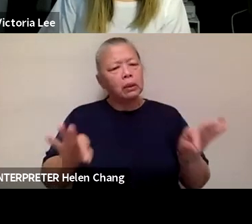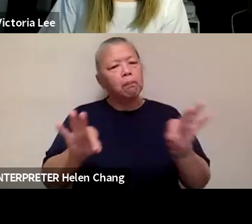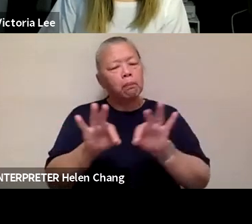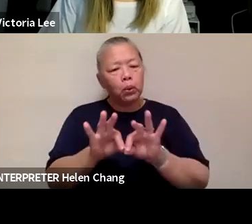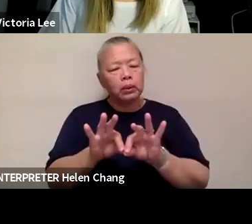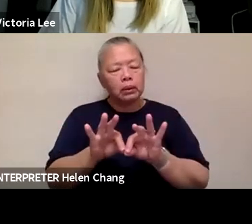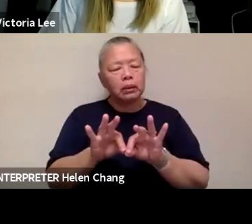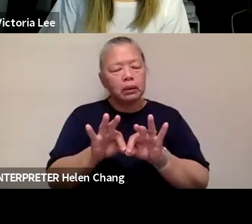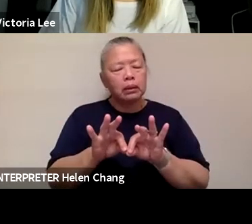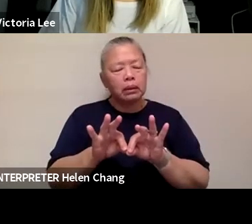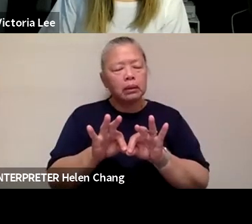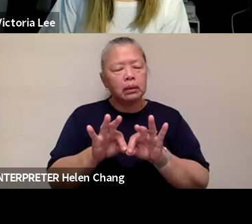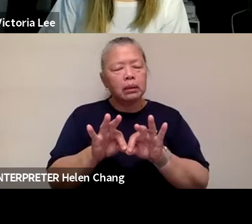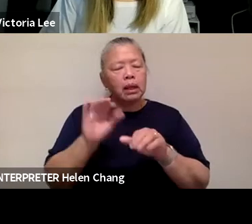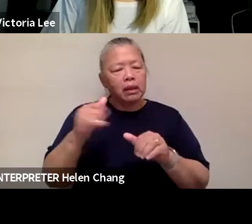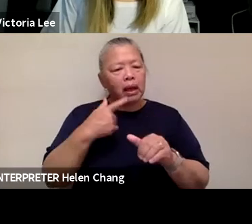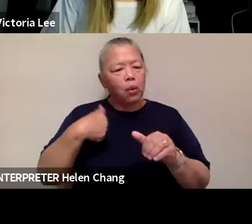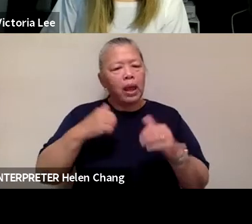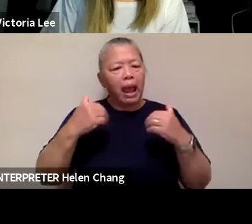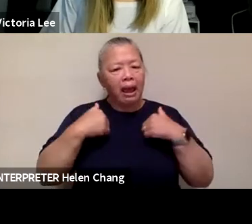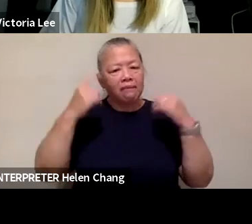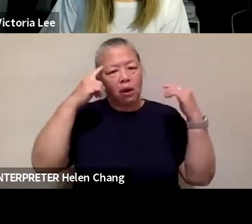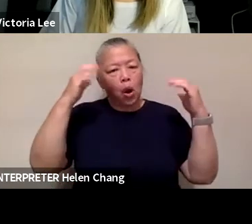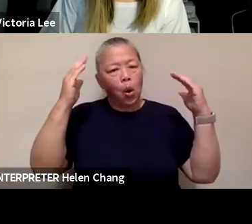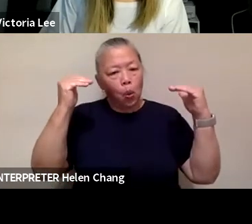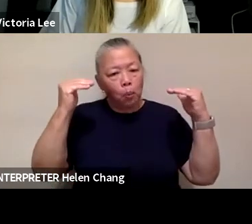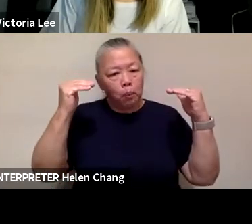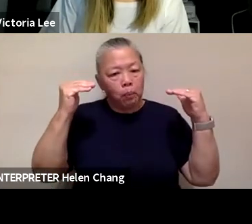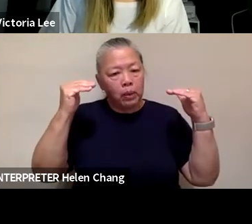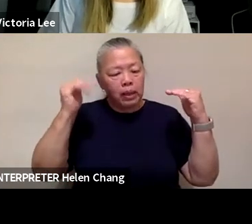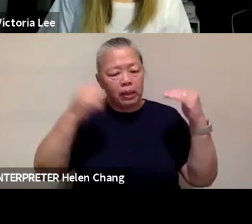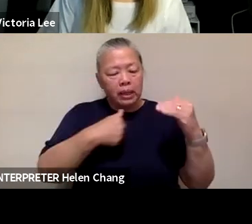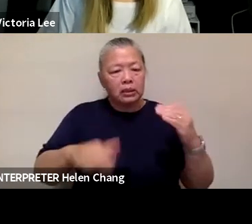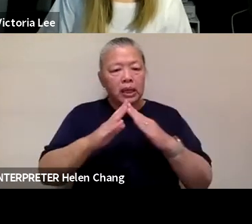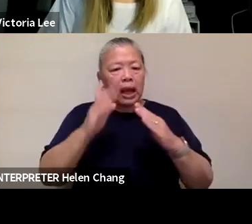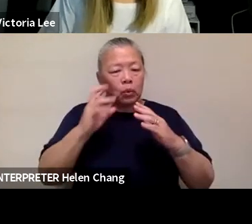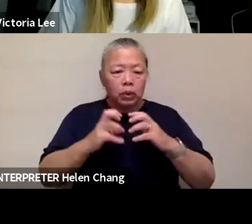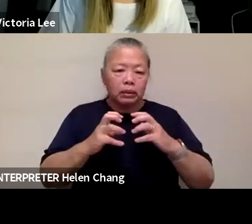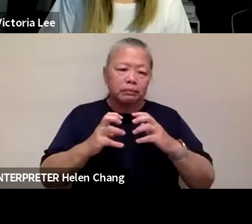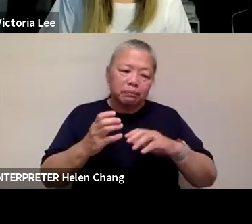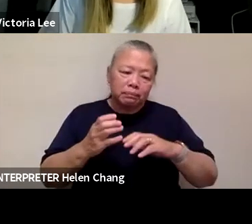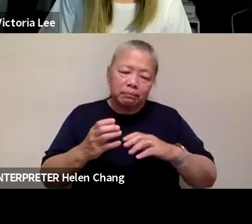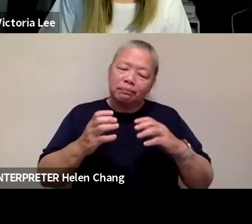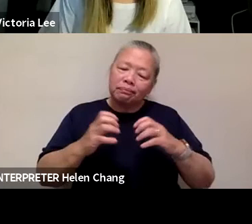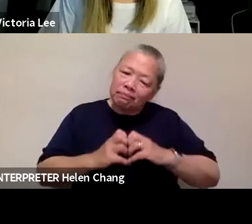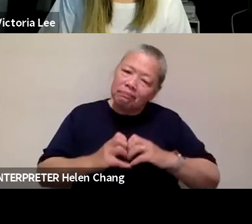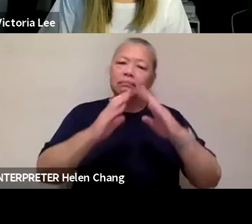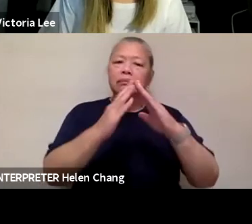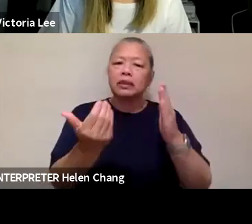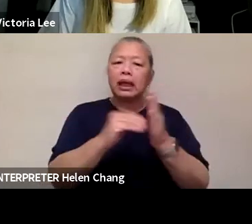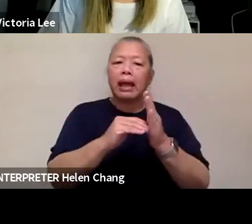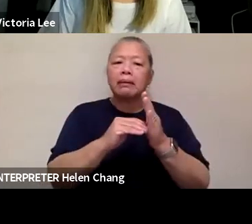this hope that Chinatown will not only come back, but it would come back better than ever,